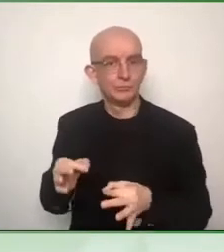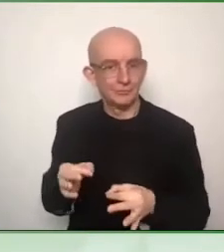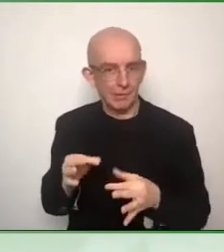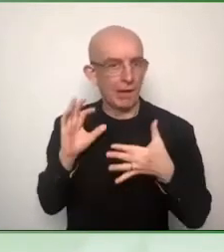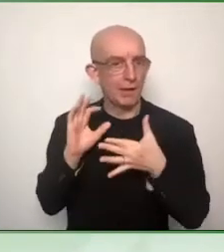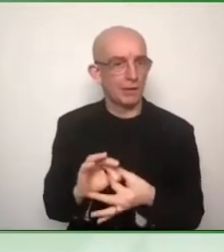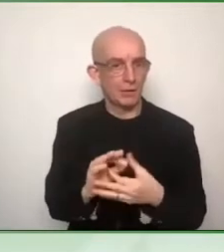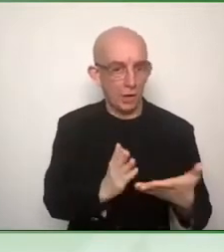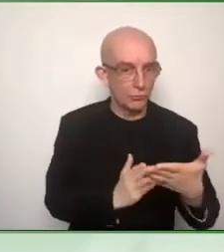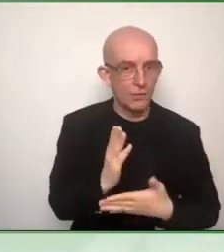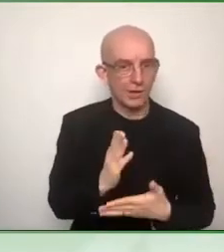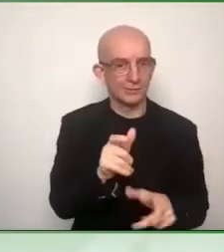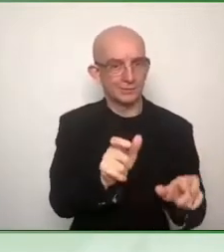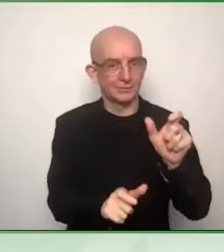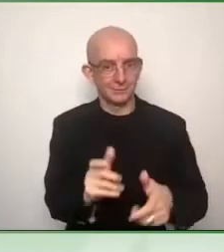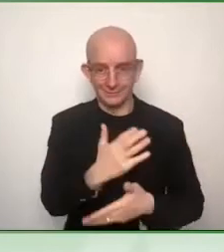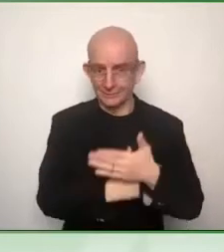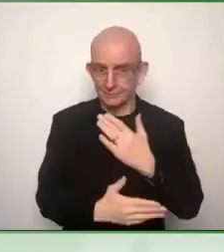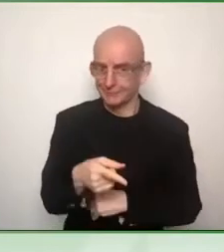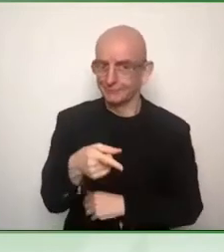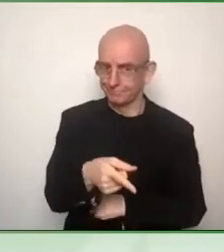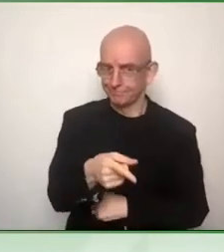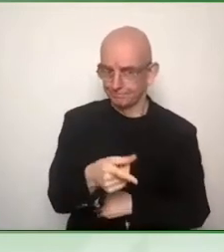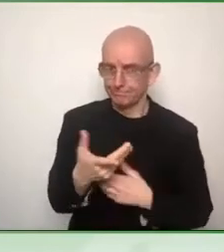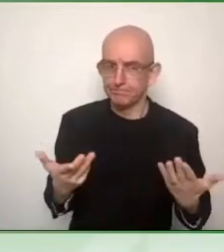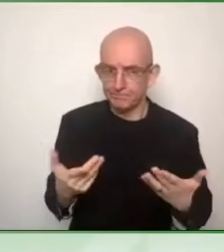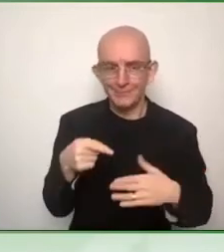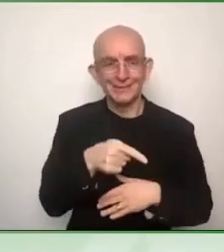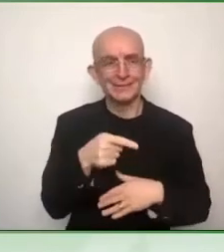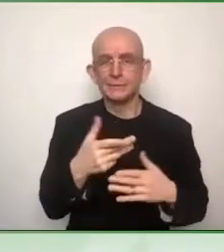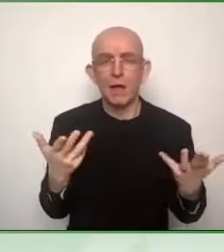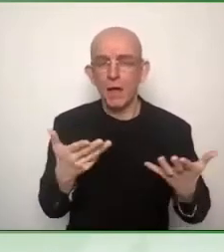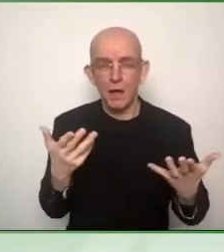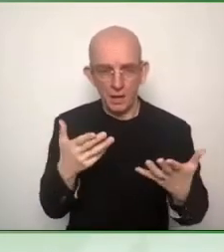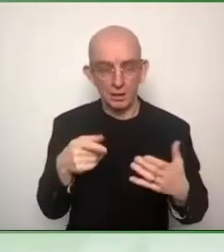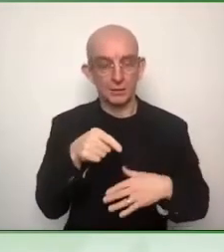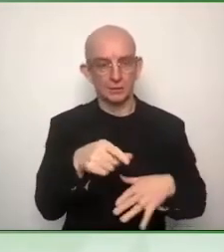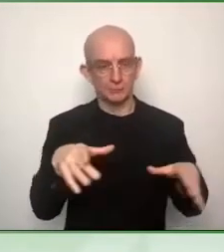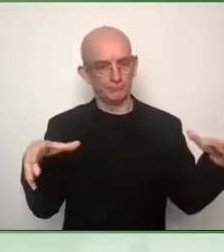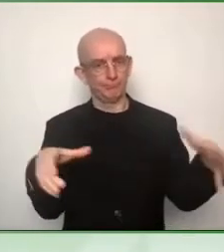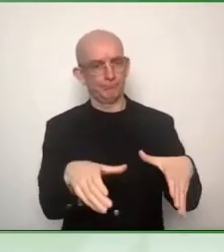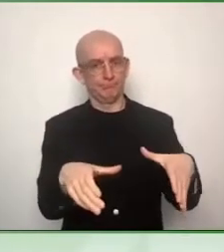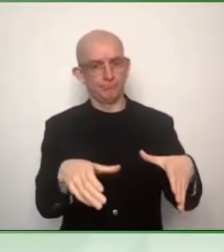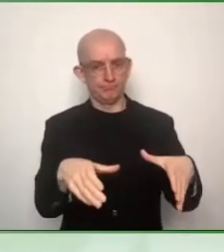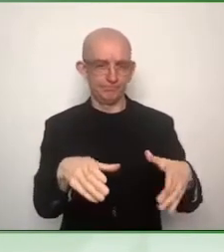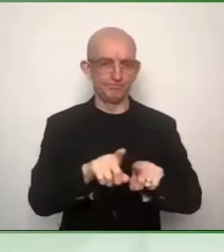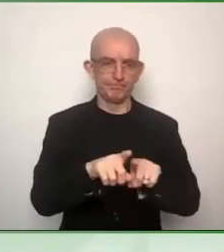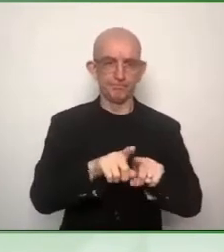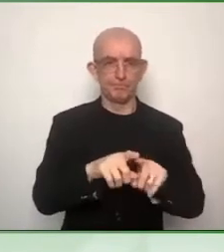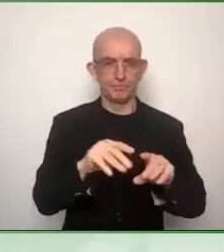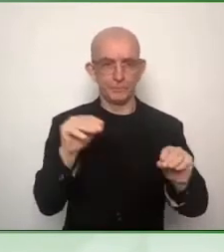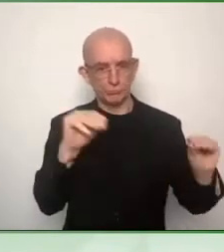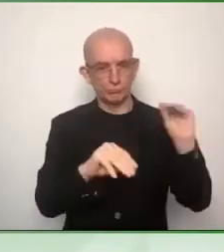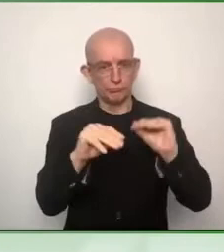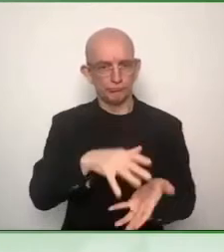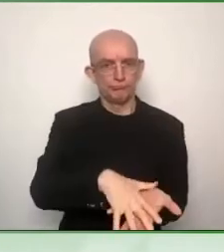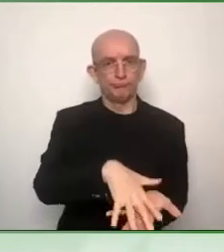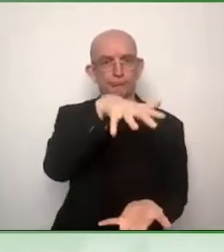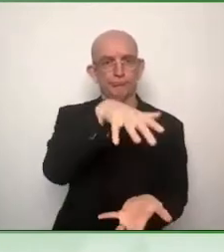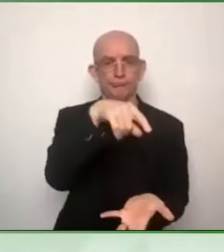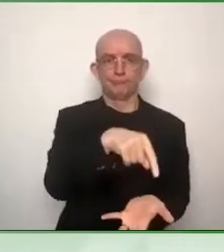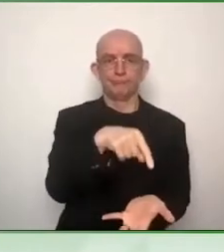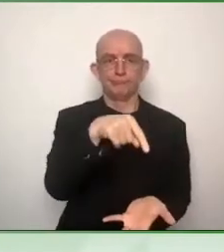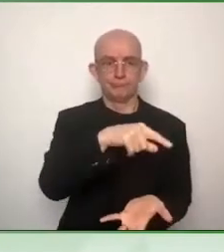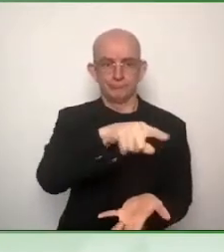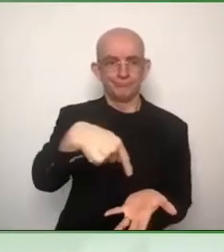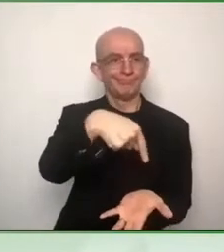accessibility. So I think this provides you an overview of where we are at this moment in the work related to